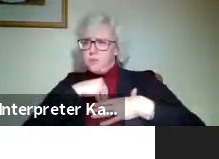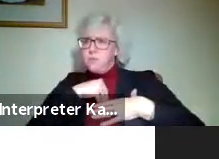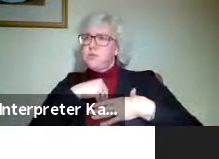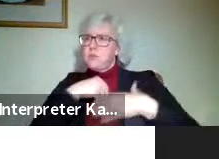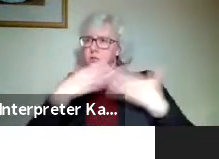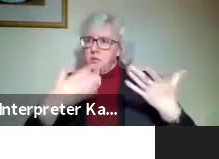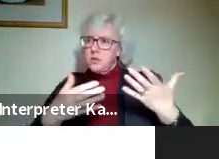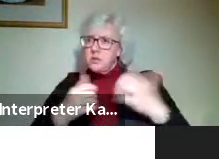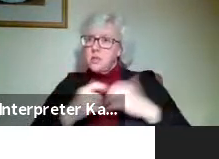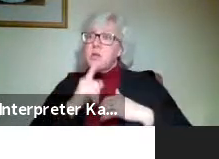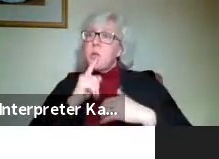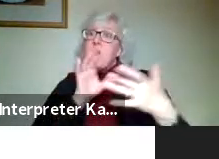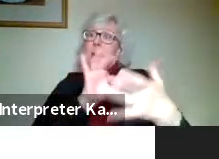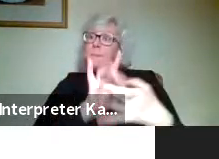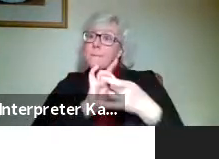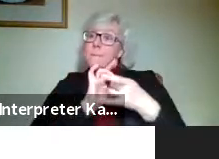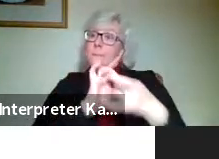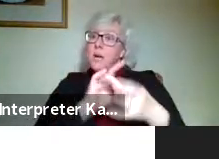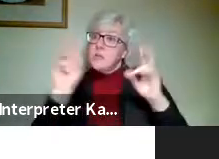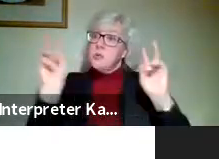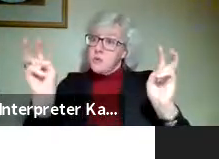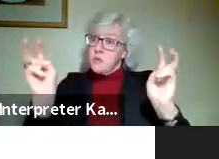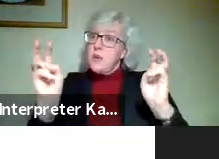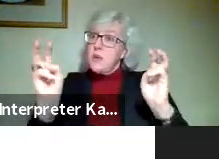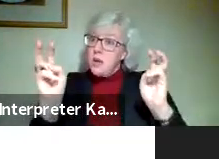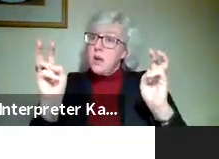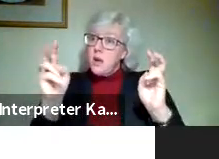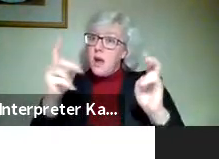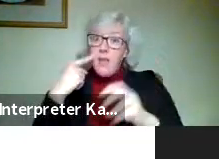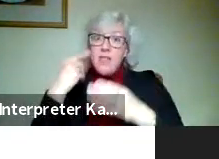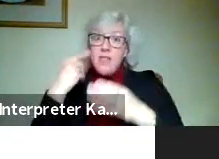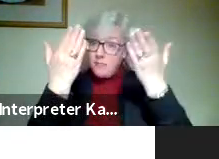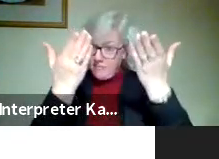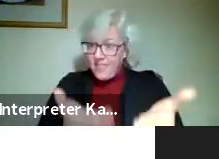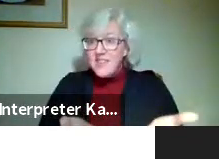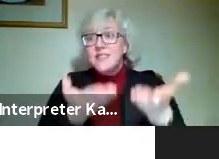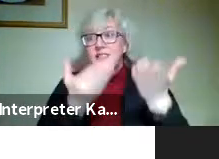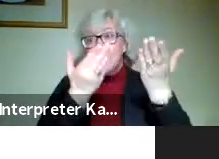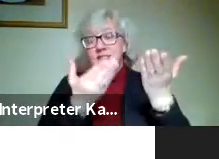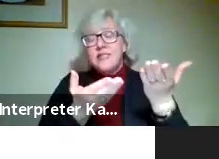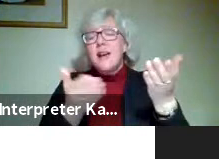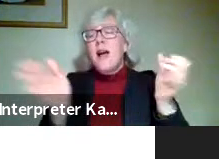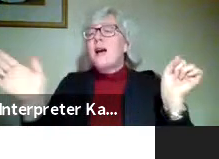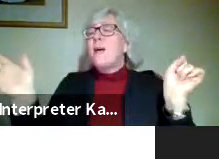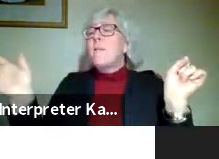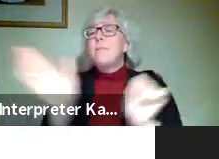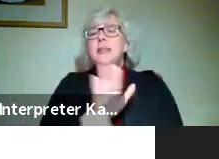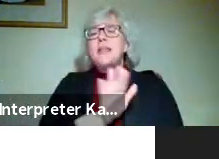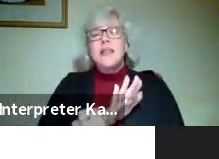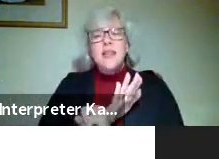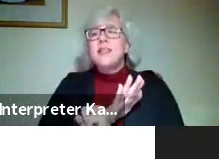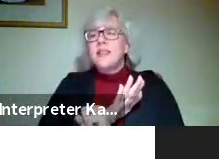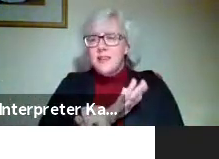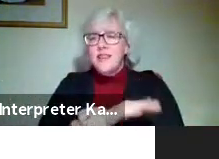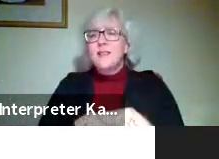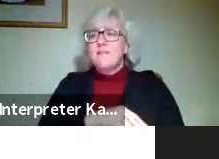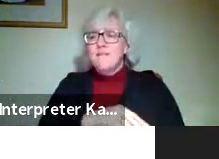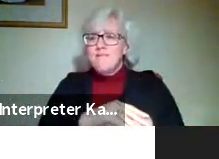does it relate to the subject matter? And I think this completely is